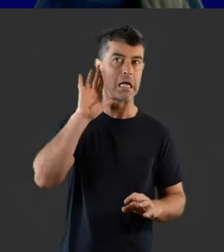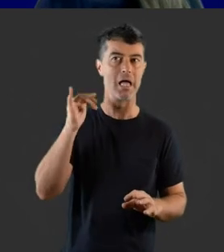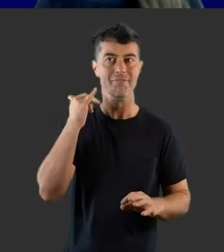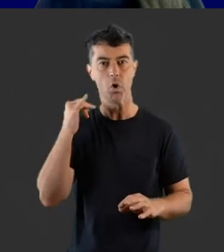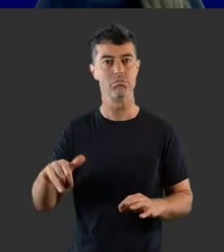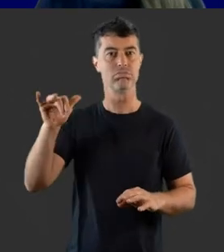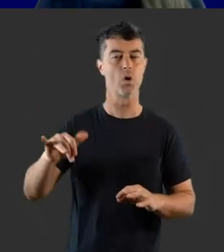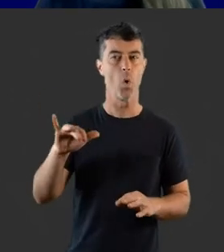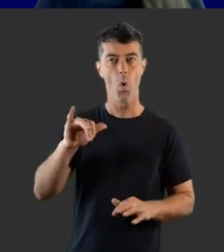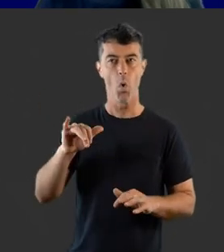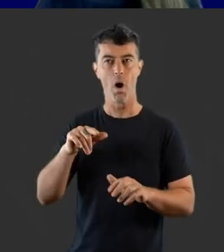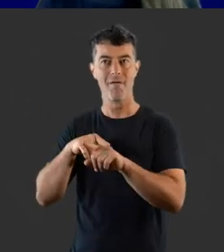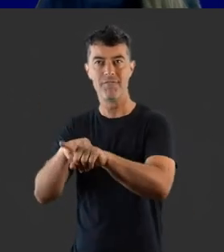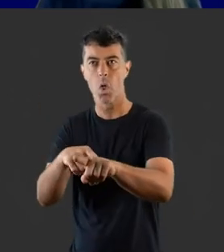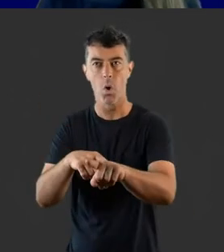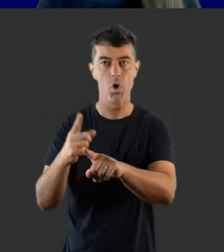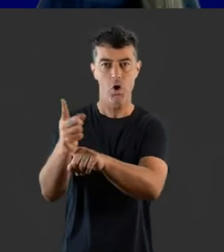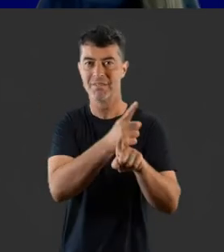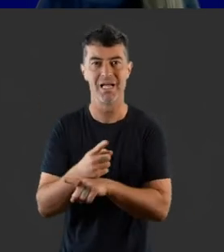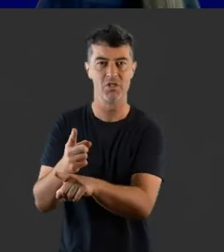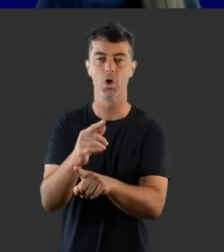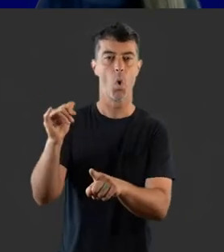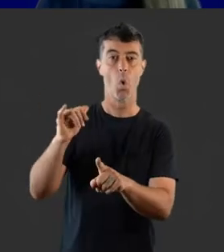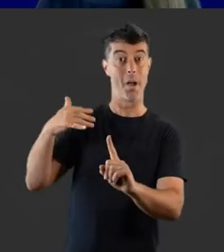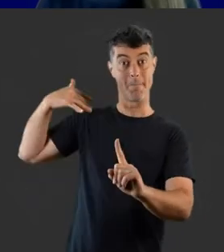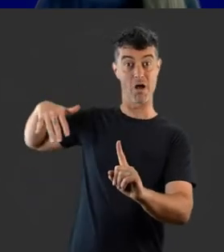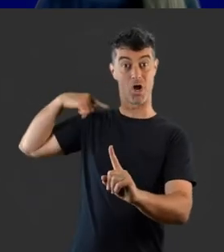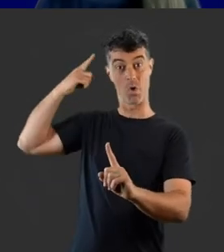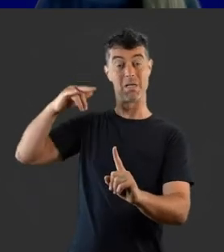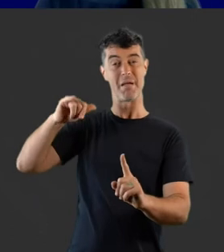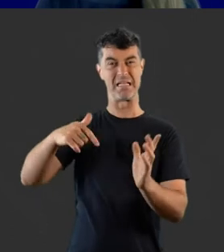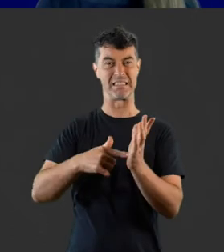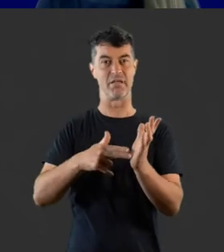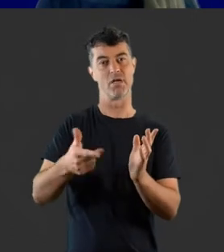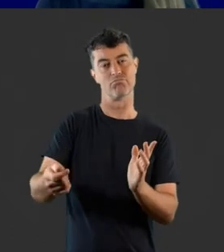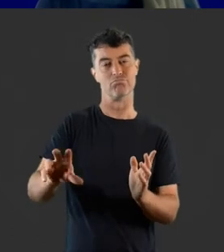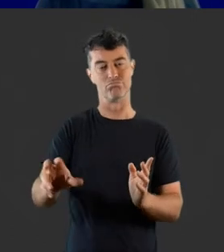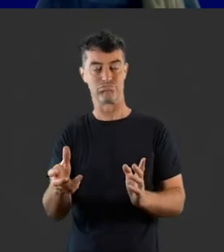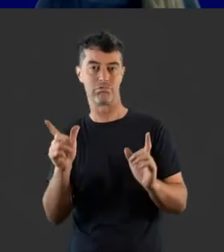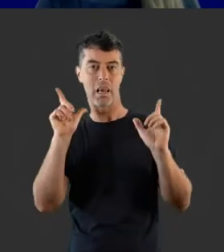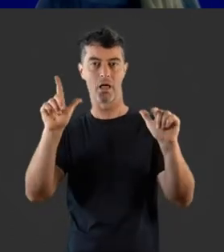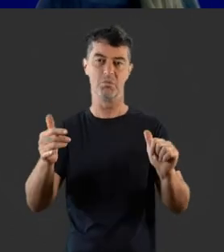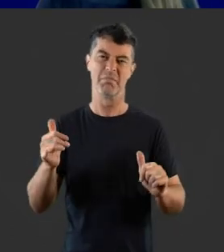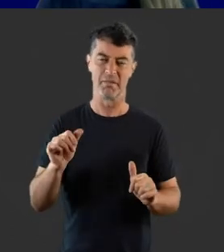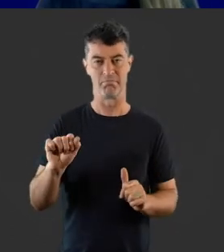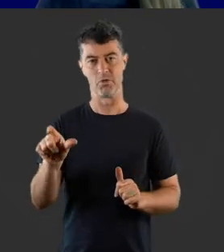have trouble following conversation, especially in background noise, and may turn the TV up quite loud.